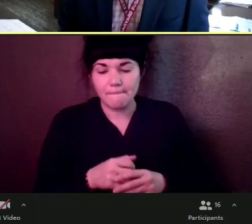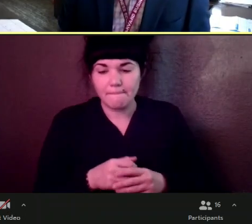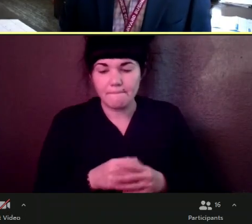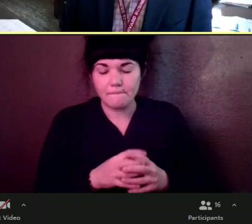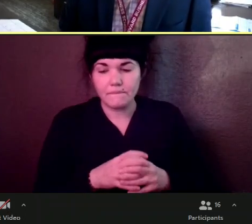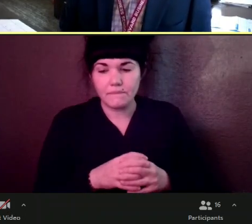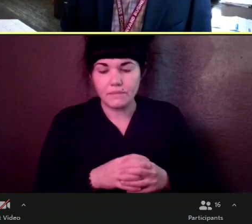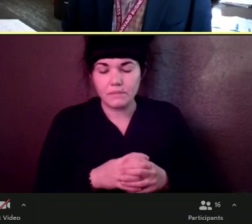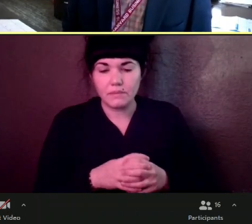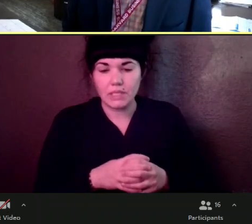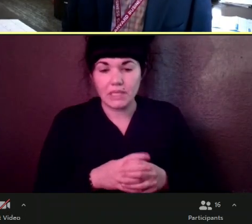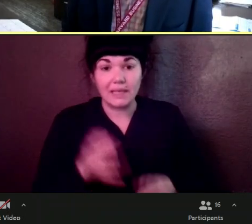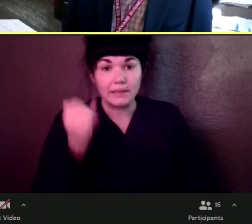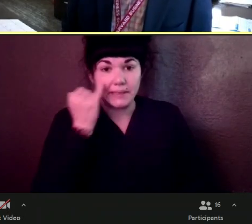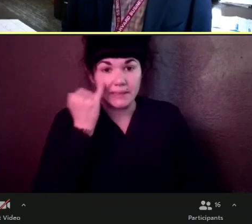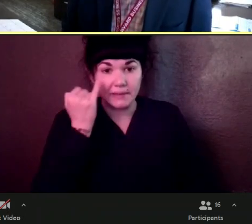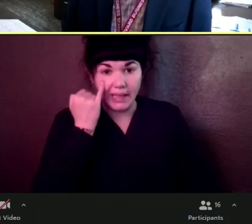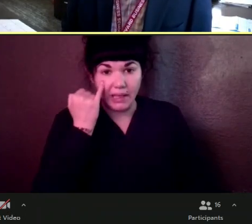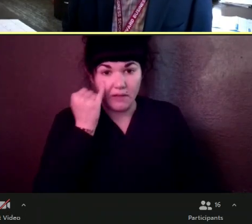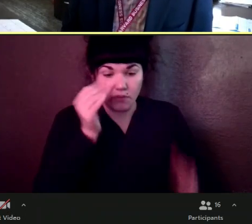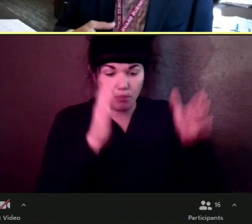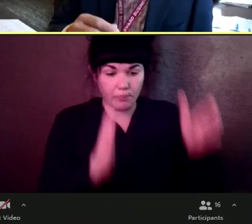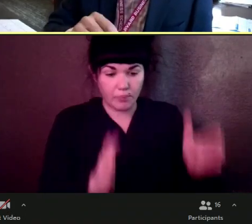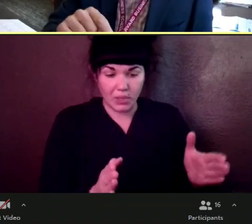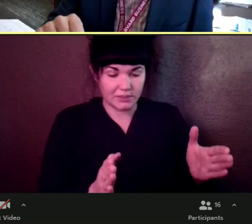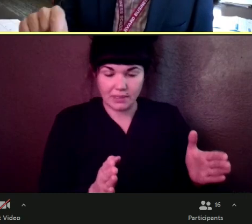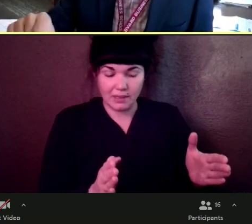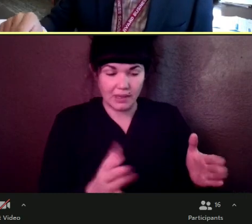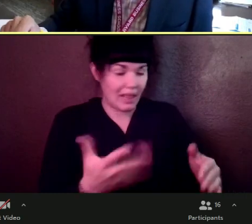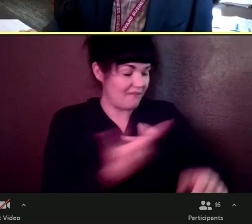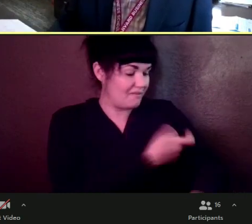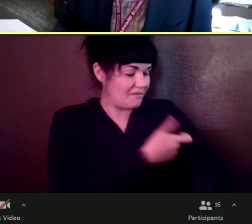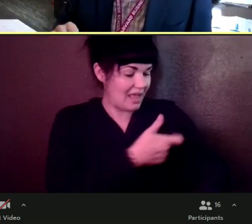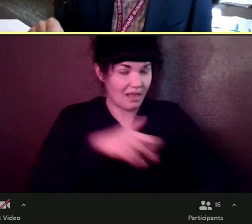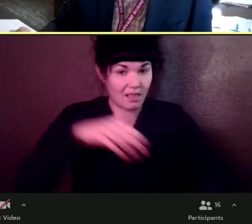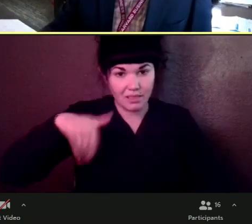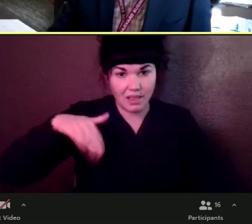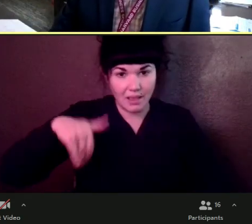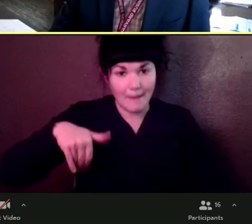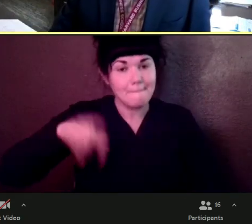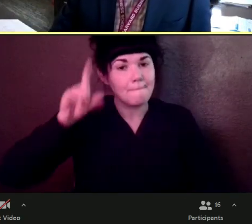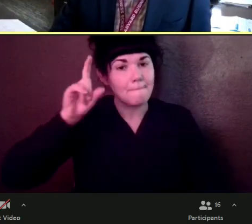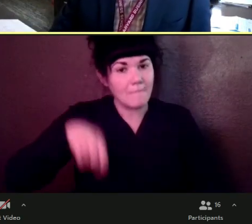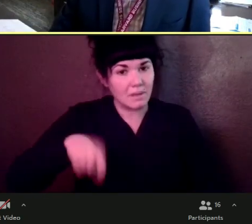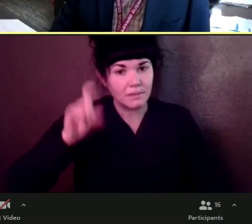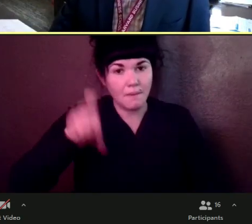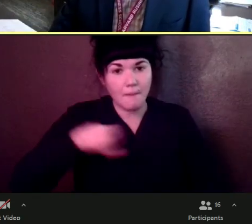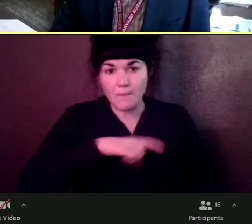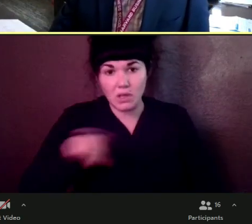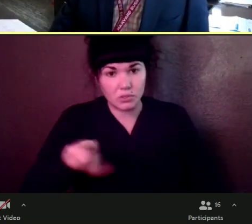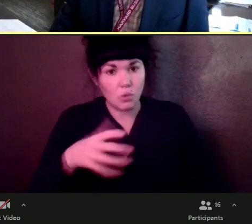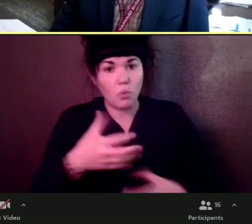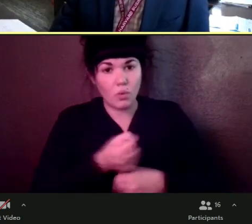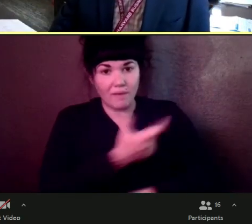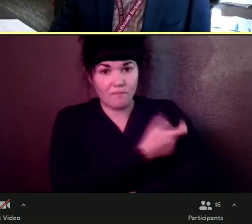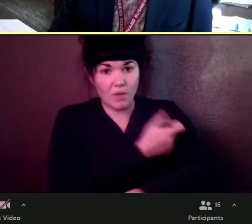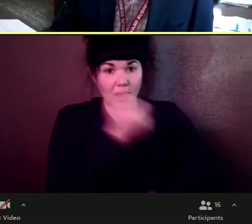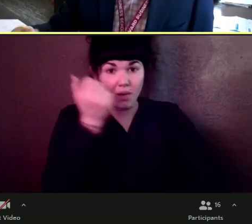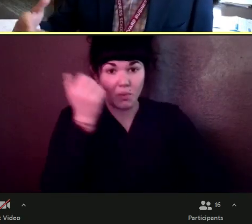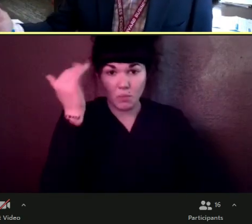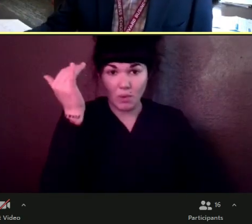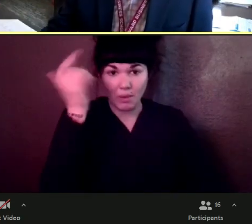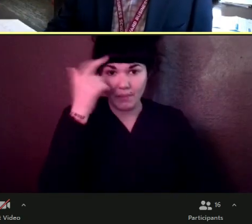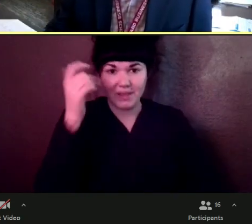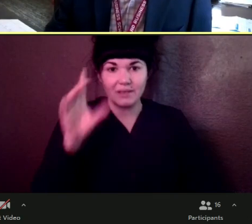need to be vaccinated, need to be vaccinated, vaccinated because this, this, this, um, Delta variant is spreading. Um, we're risking another